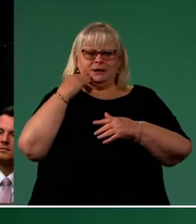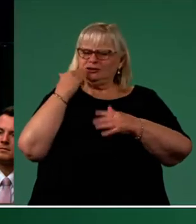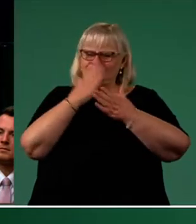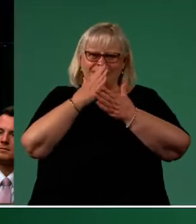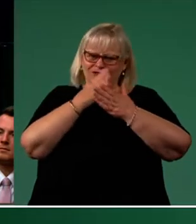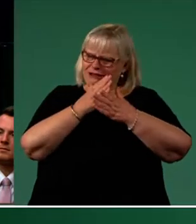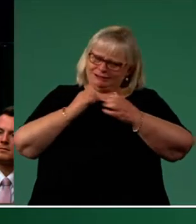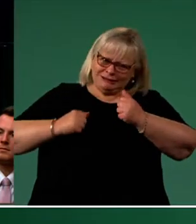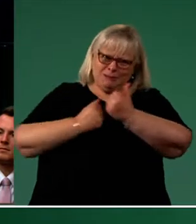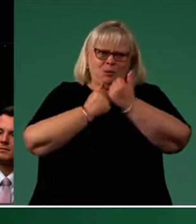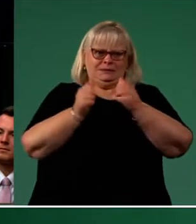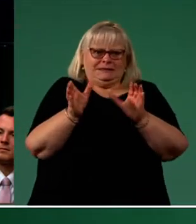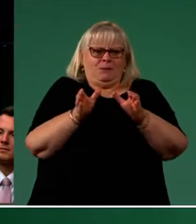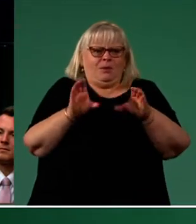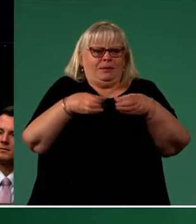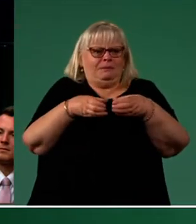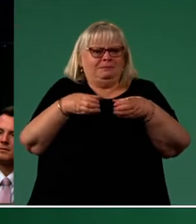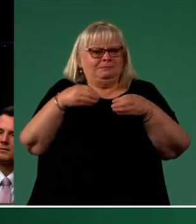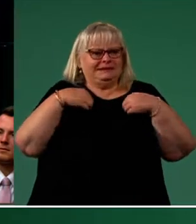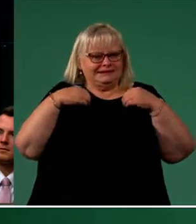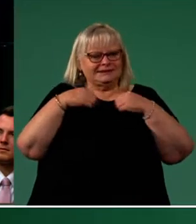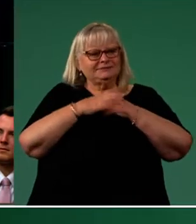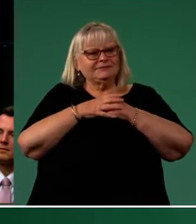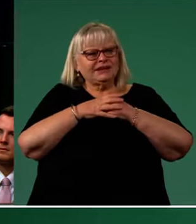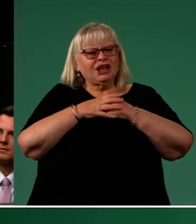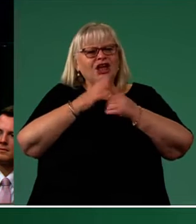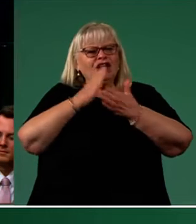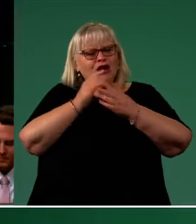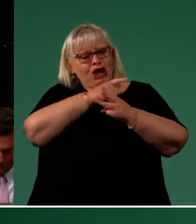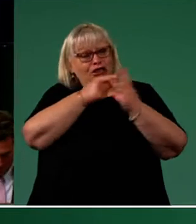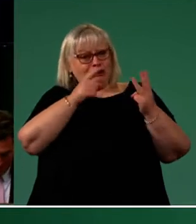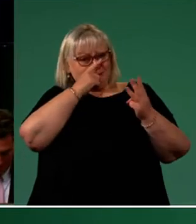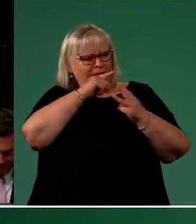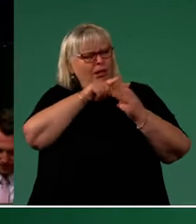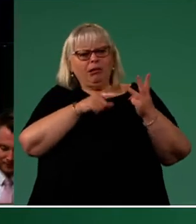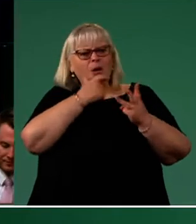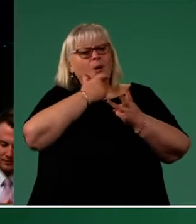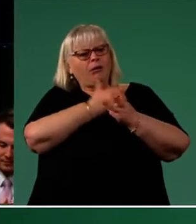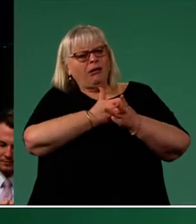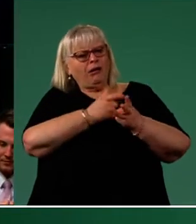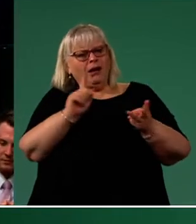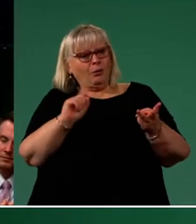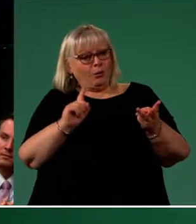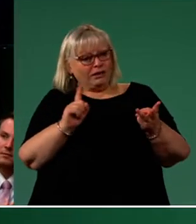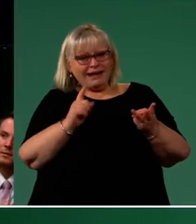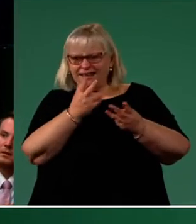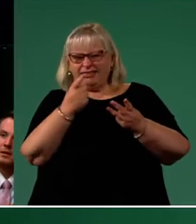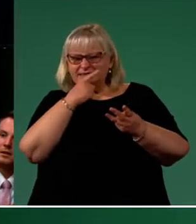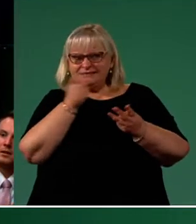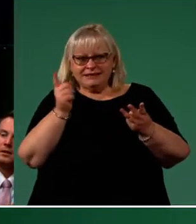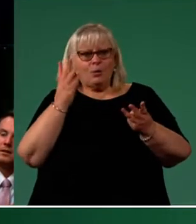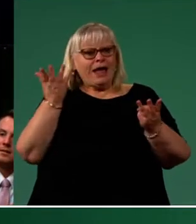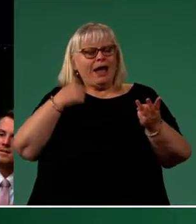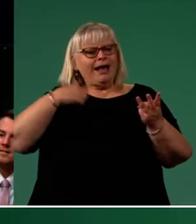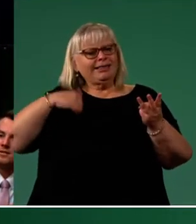pro-small business. What I find extraordinary about these three and so many I've met in my 16 years living in Bennelong